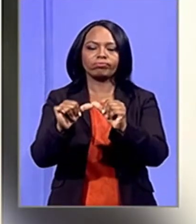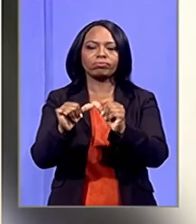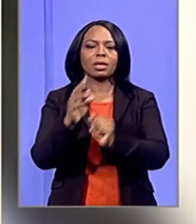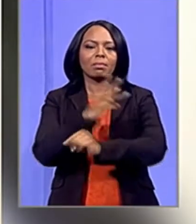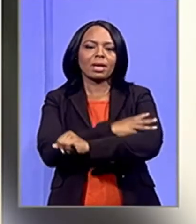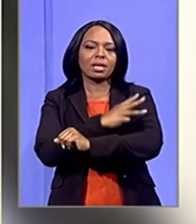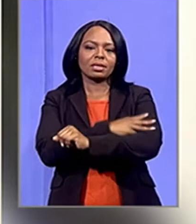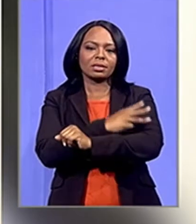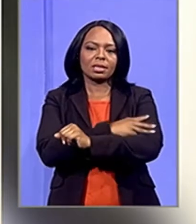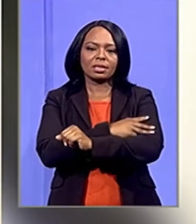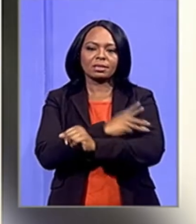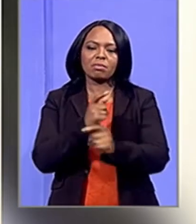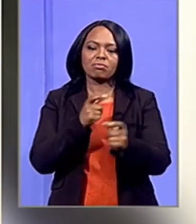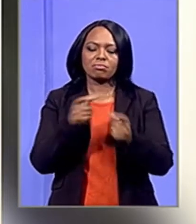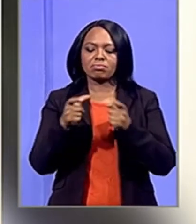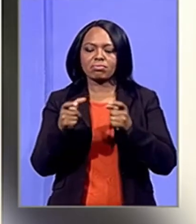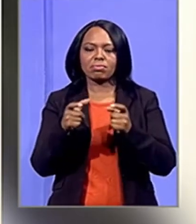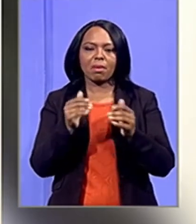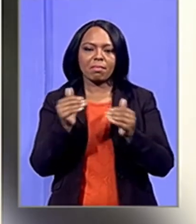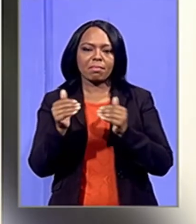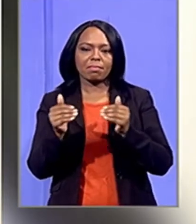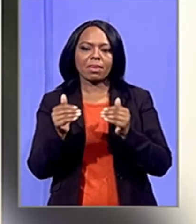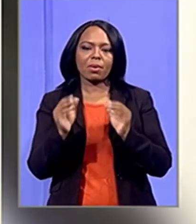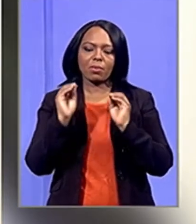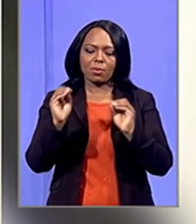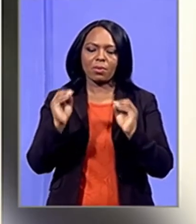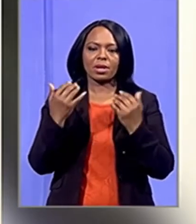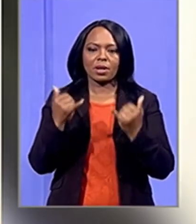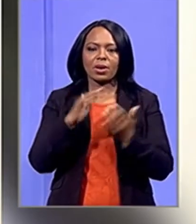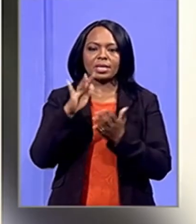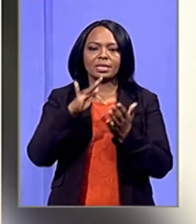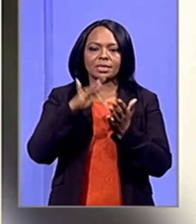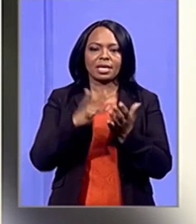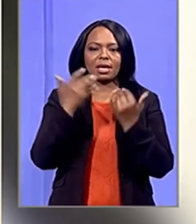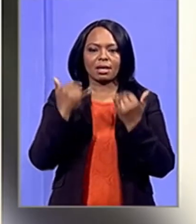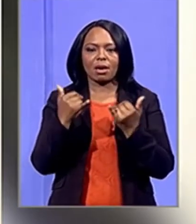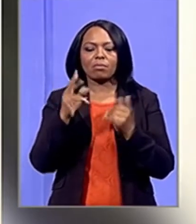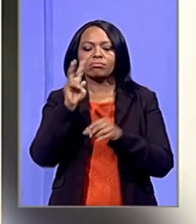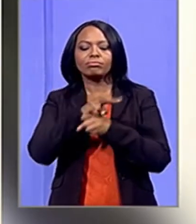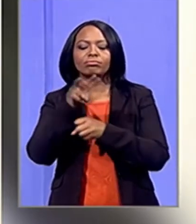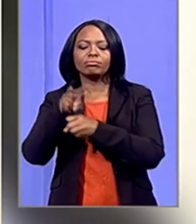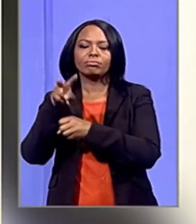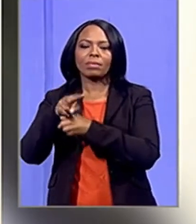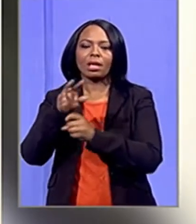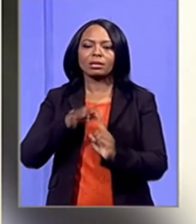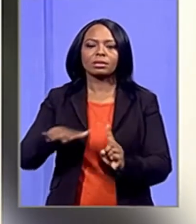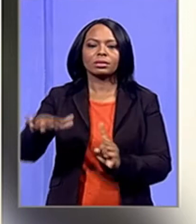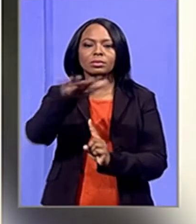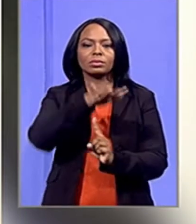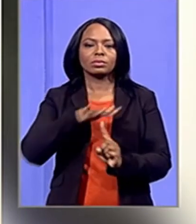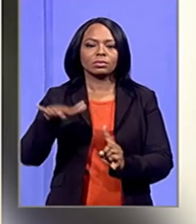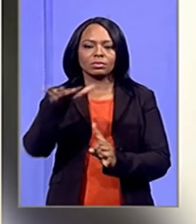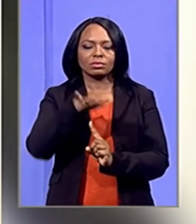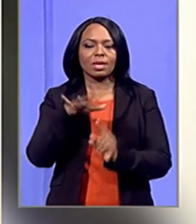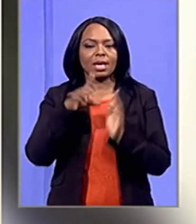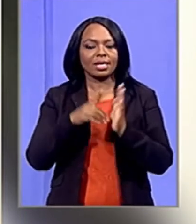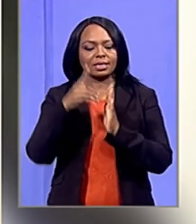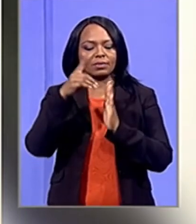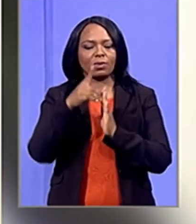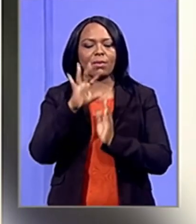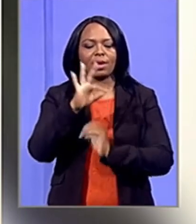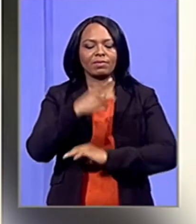plans. We have activated command centers to closely monitor the situation. and develop